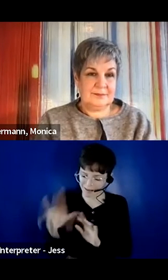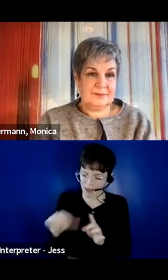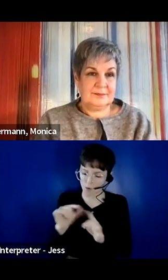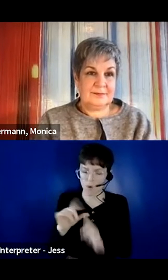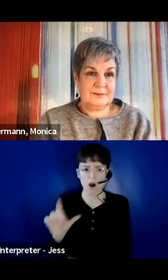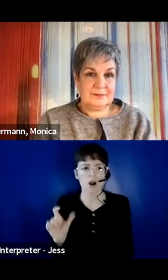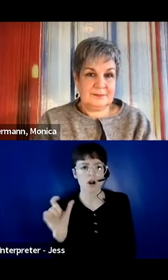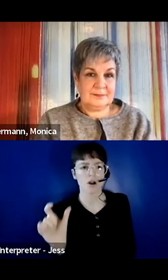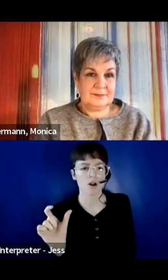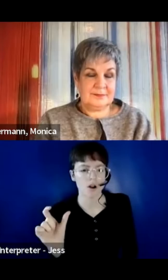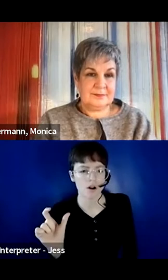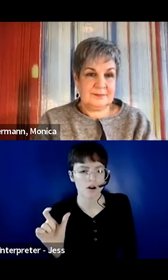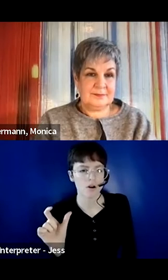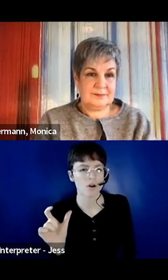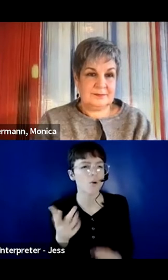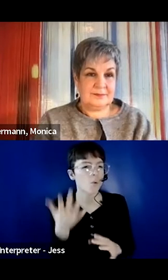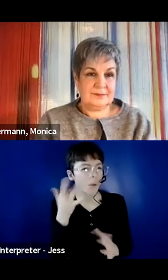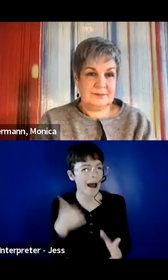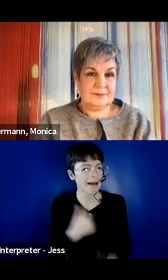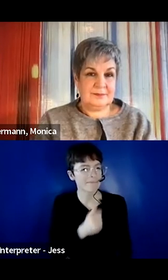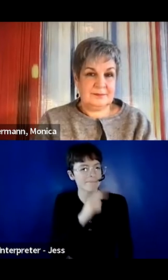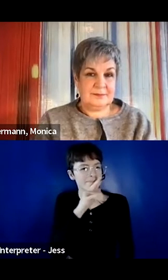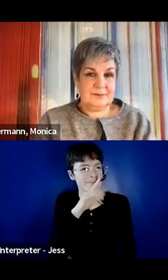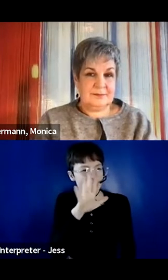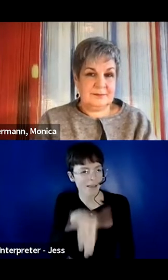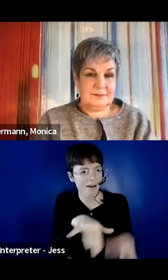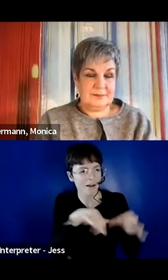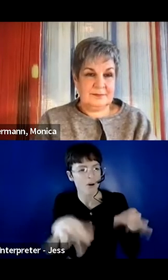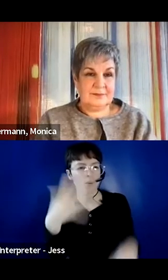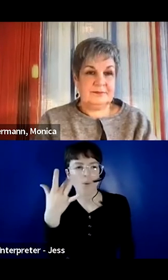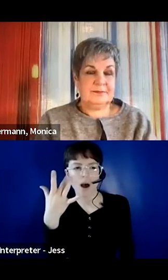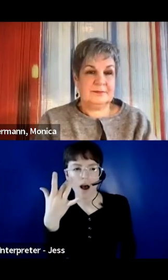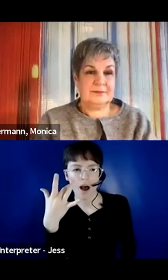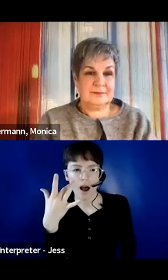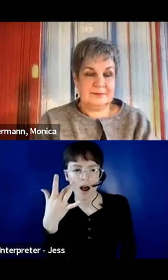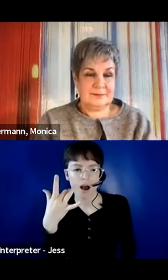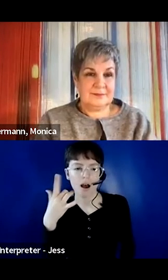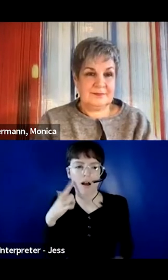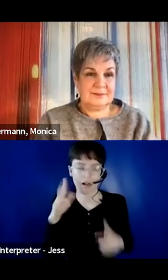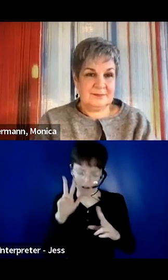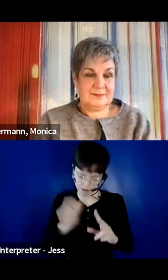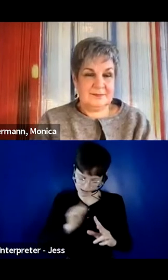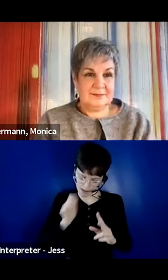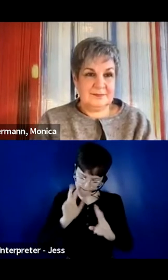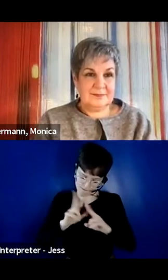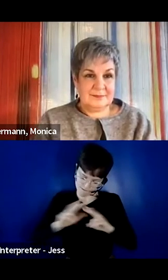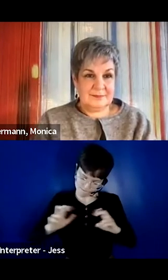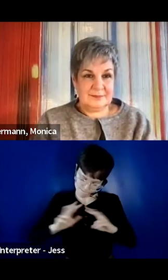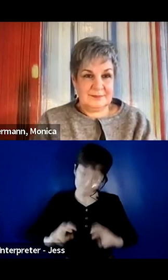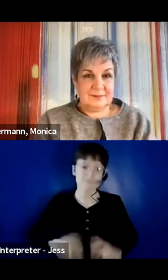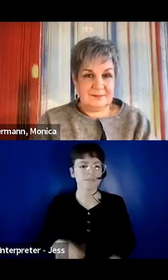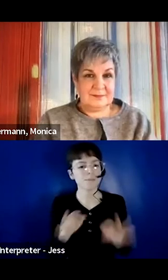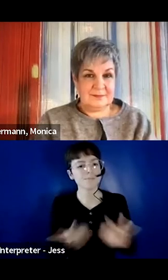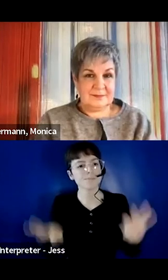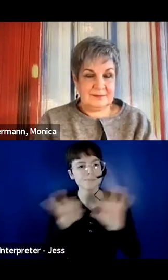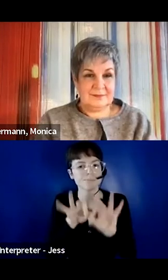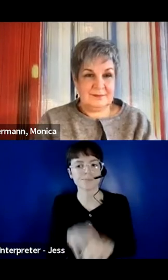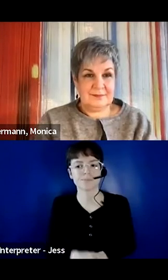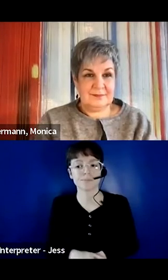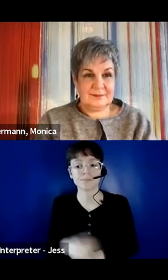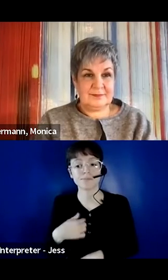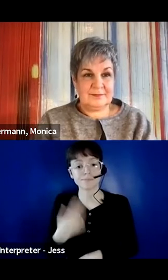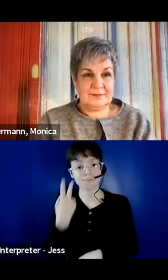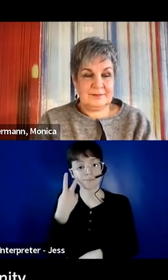recognizing opportunities for learning. And when you hear, you know, an opportunity